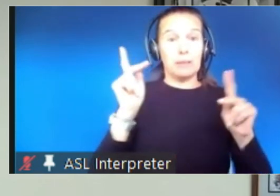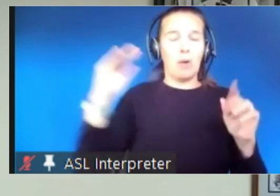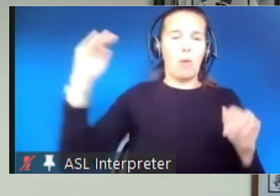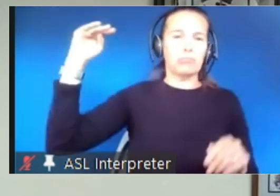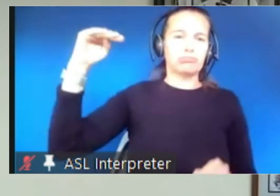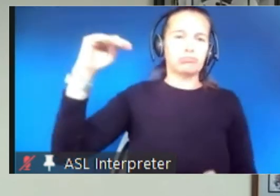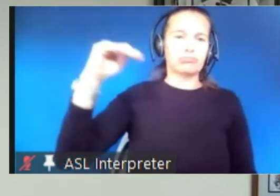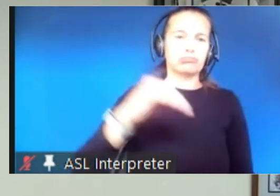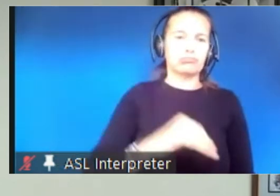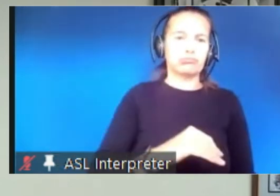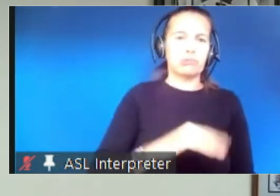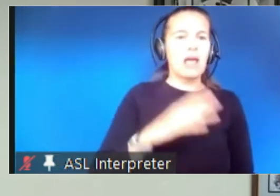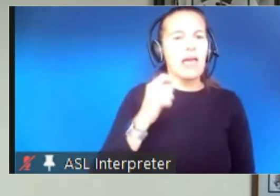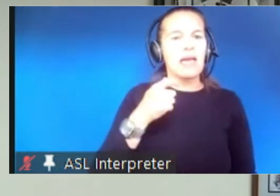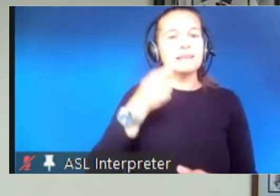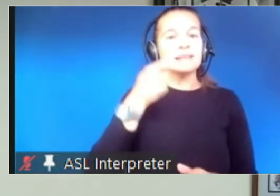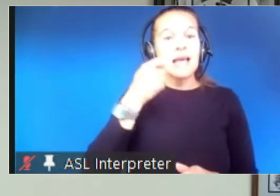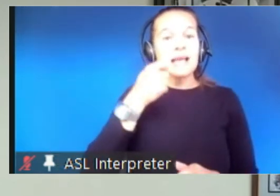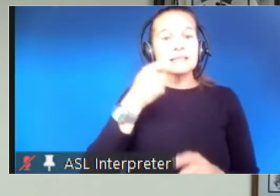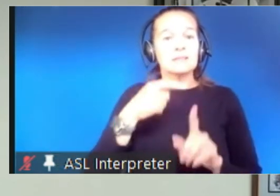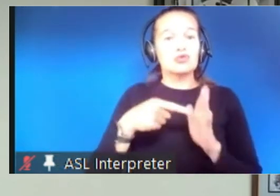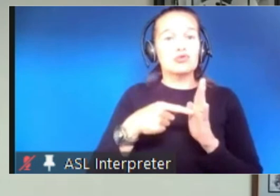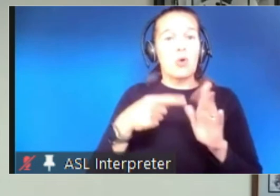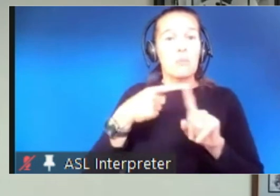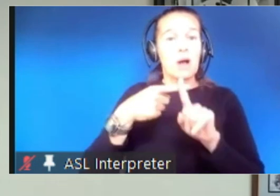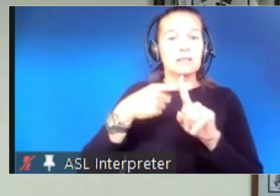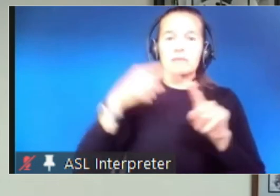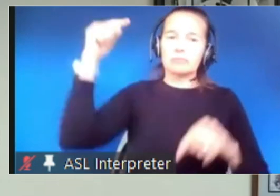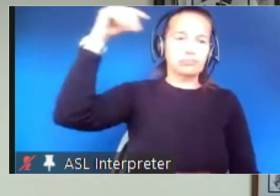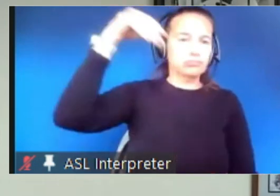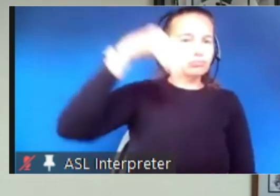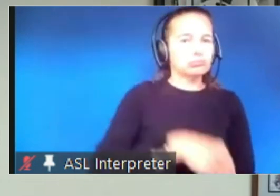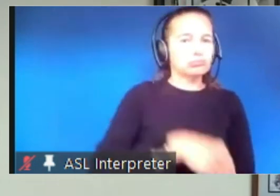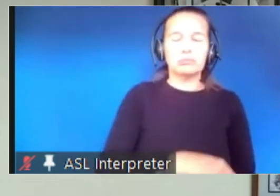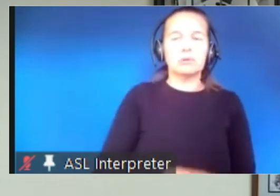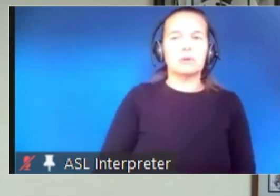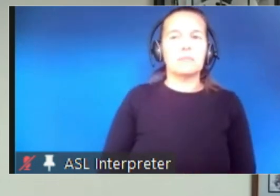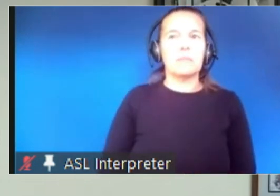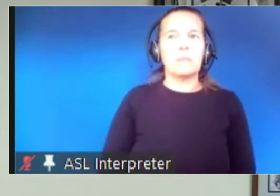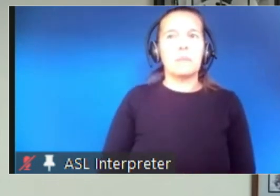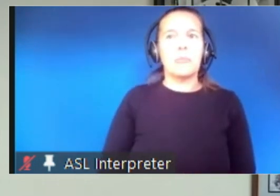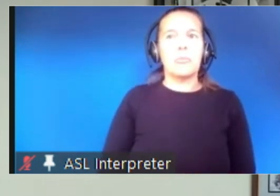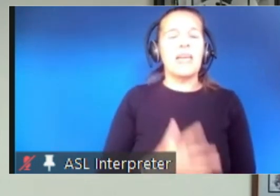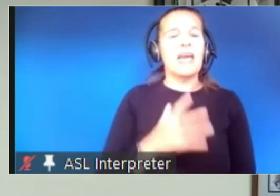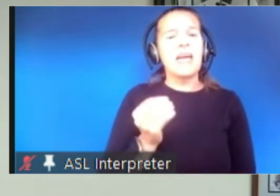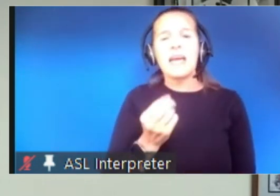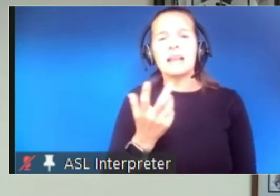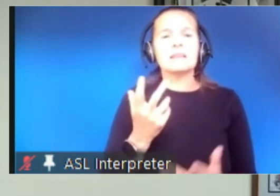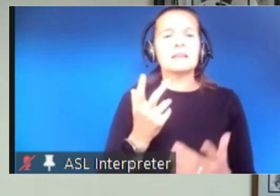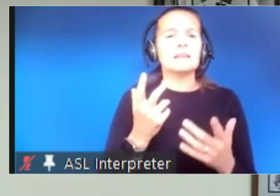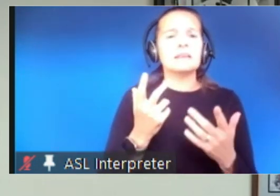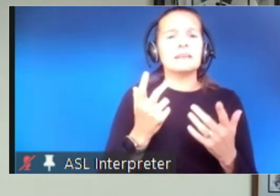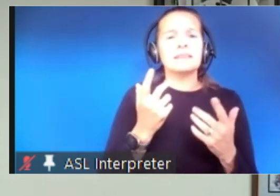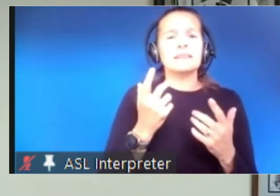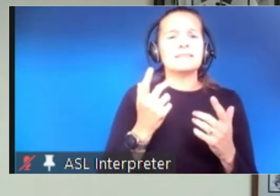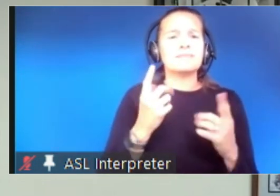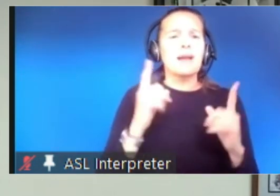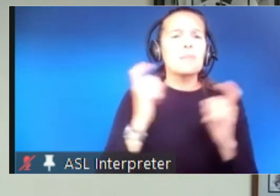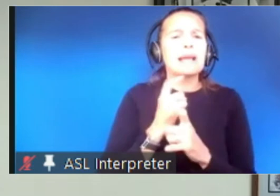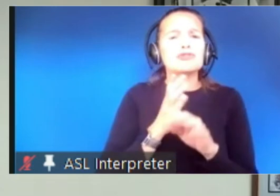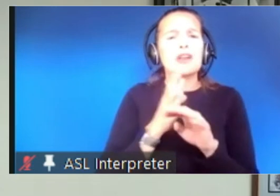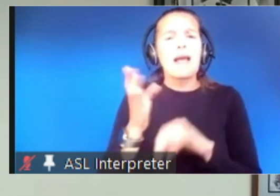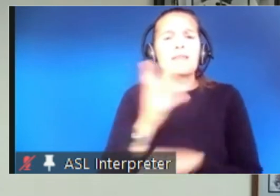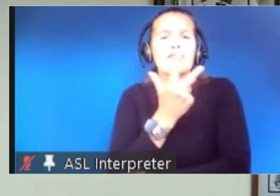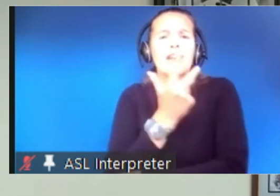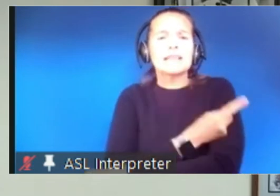tests has come way down and the uh complications from the vaccines are very very small very